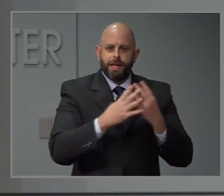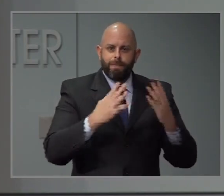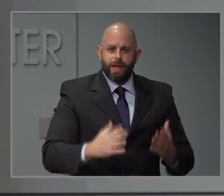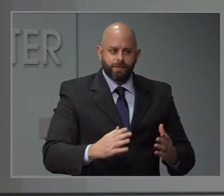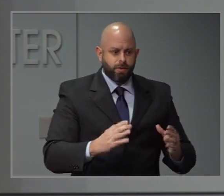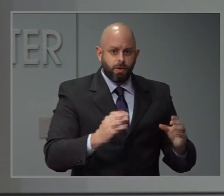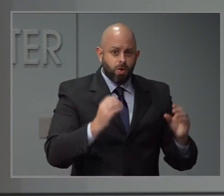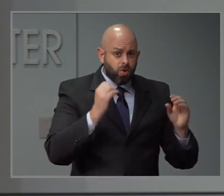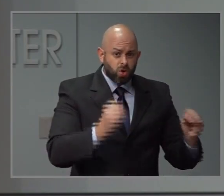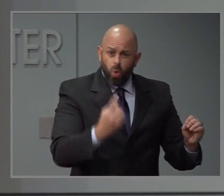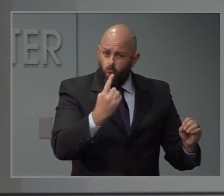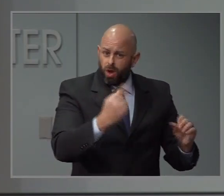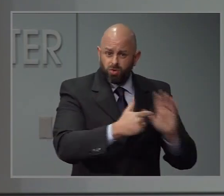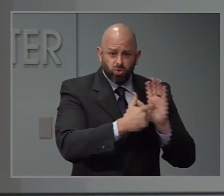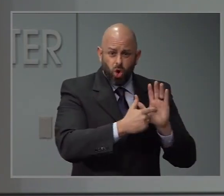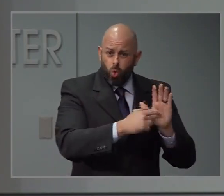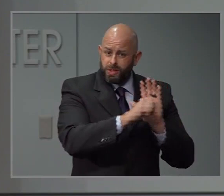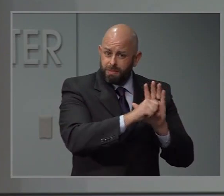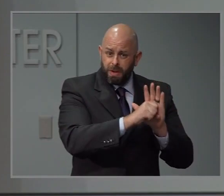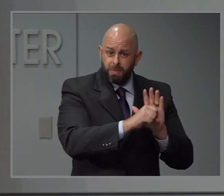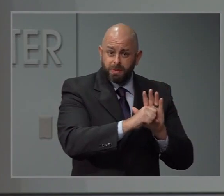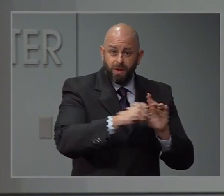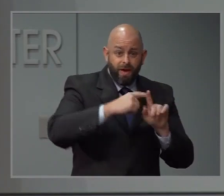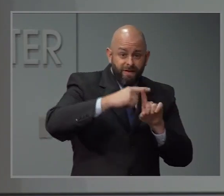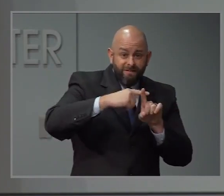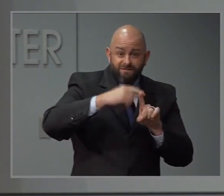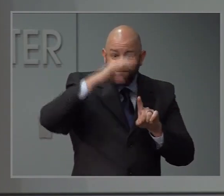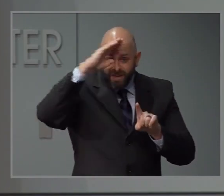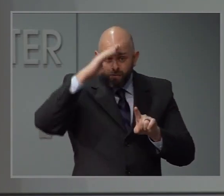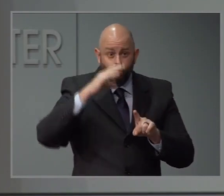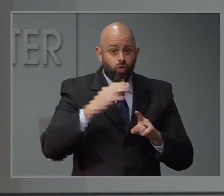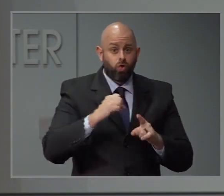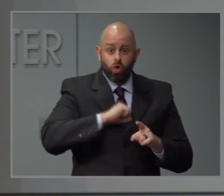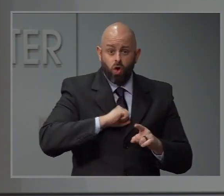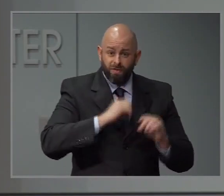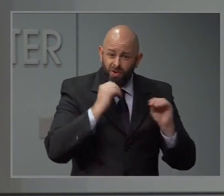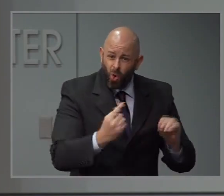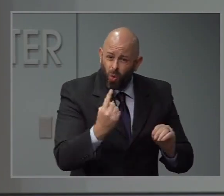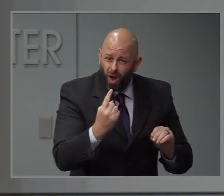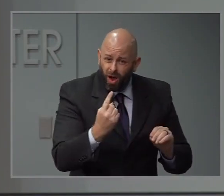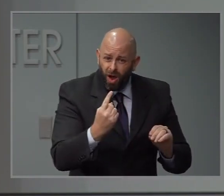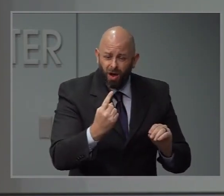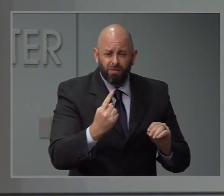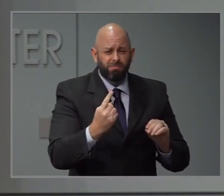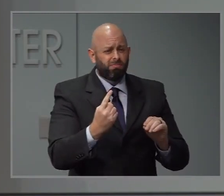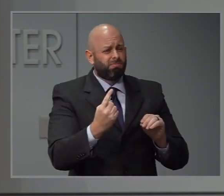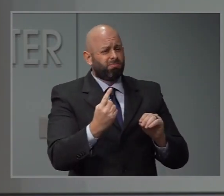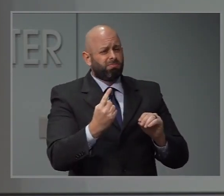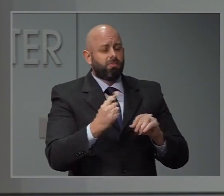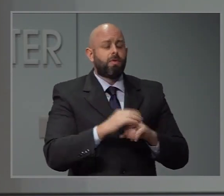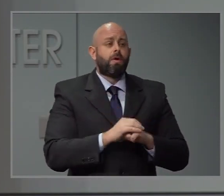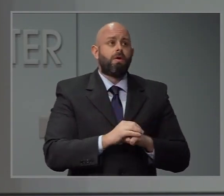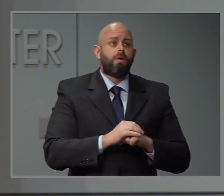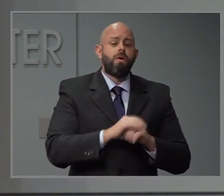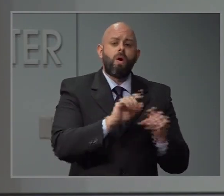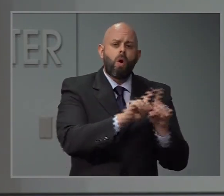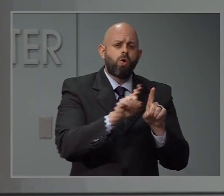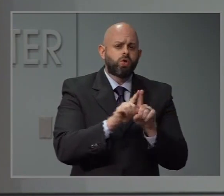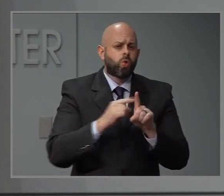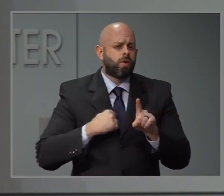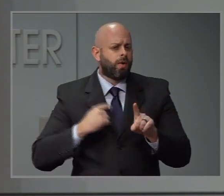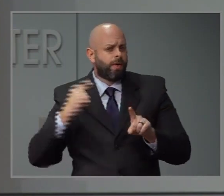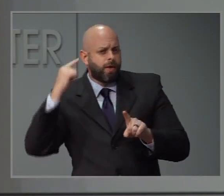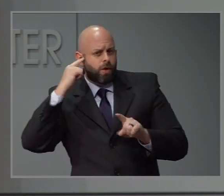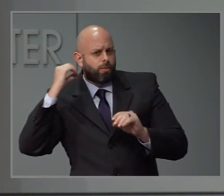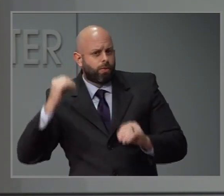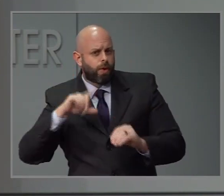COVID-like symptoms. And then to add to that, I am not aware of a case to emerge from a county jail, which